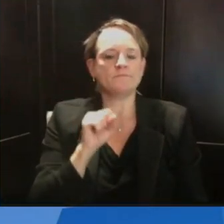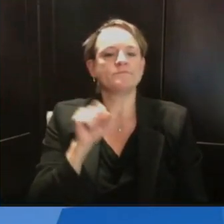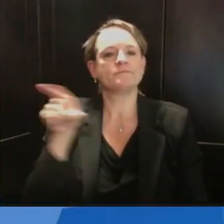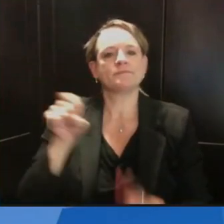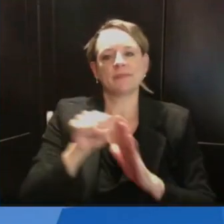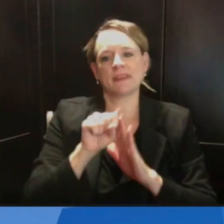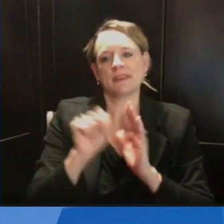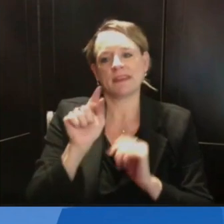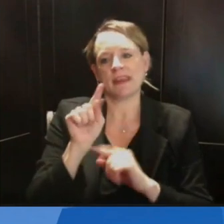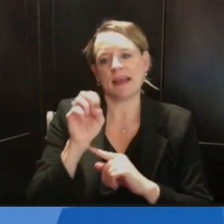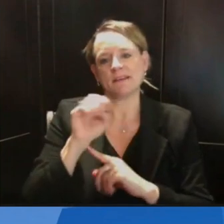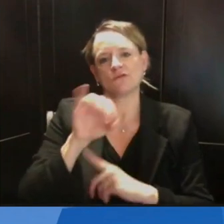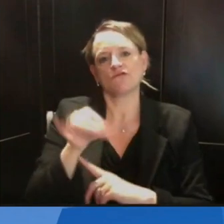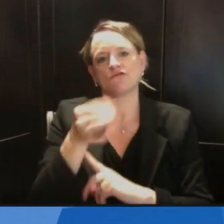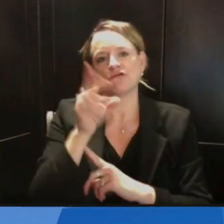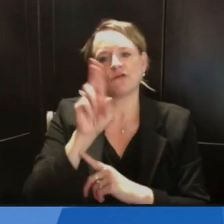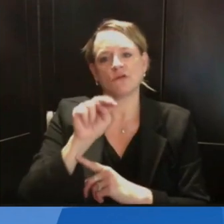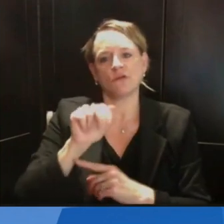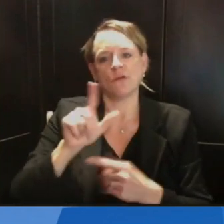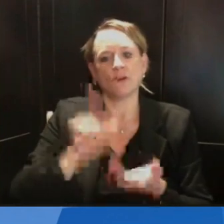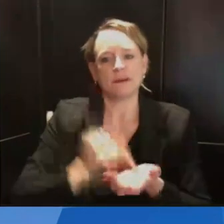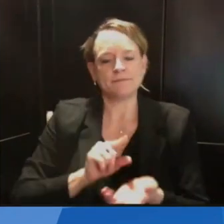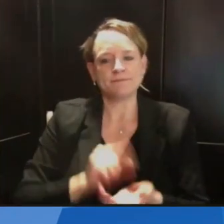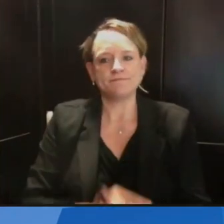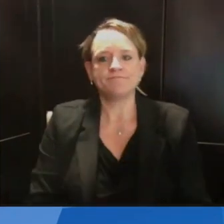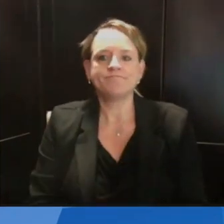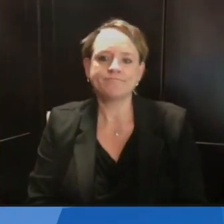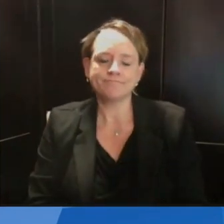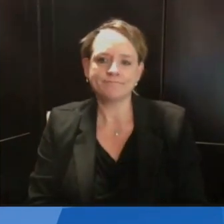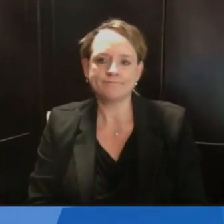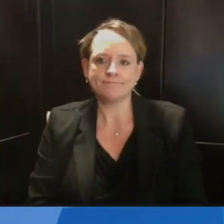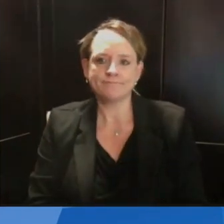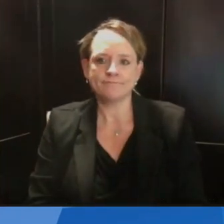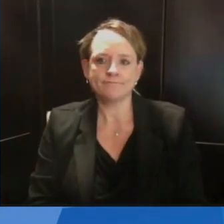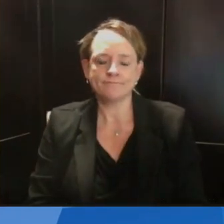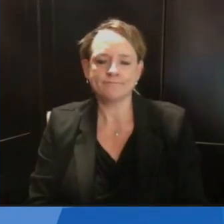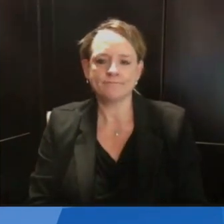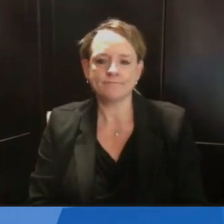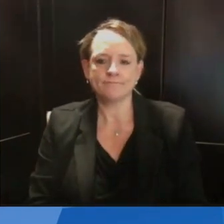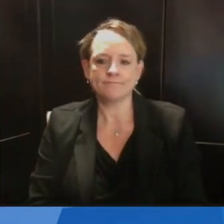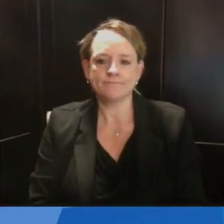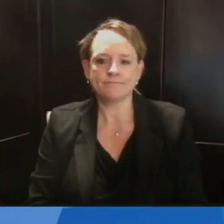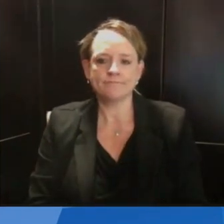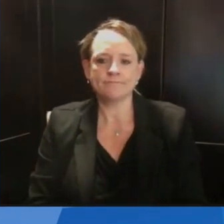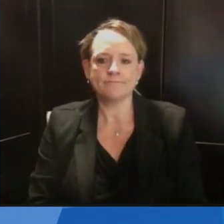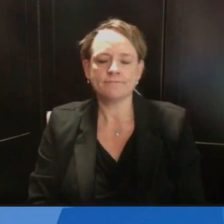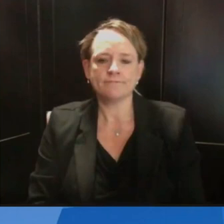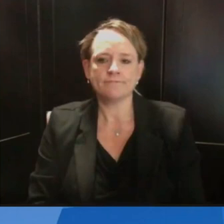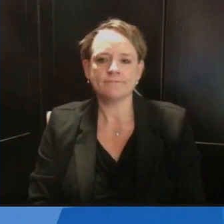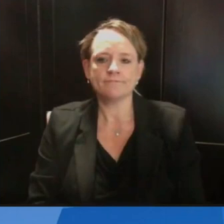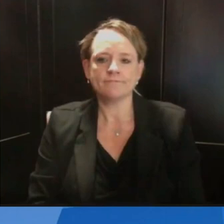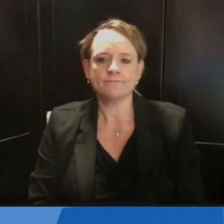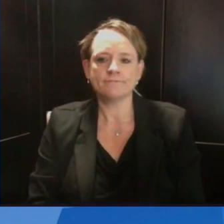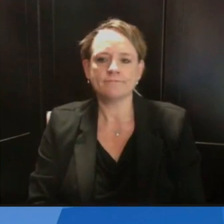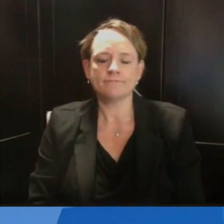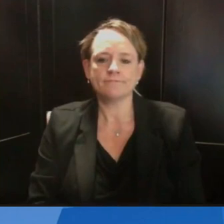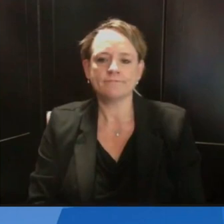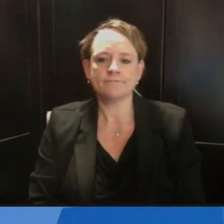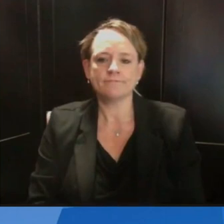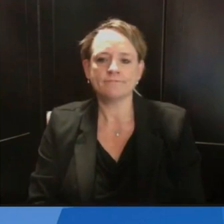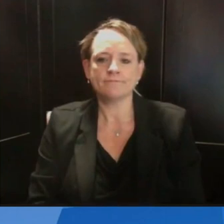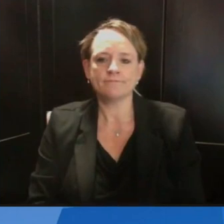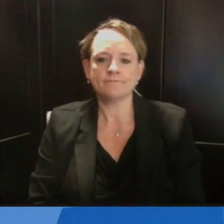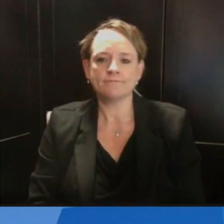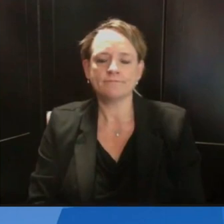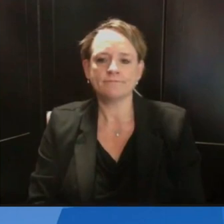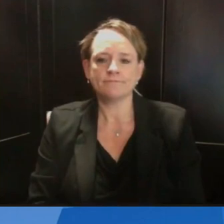Yeah, thank you very much for the call today. This might be a question for Palmer Westergaard. I was just kind of curious. You talk about flu season coming on the